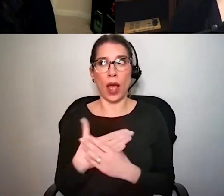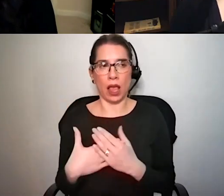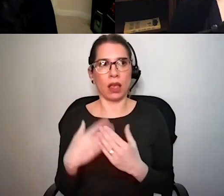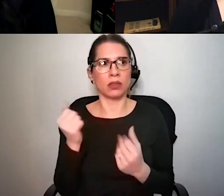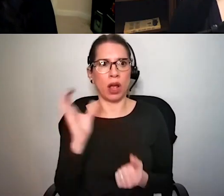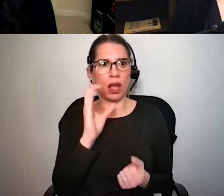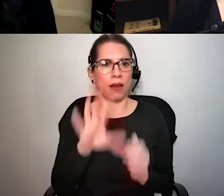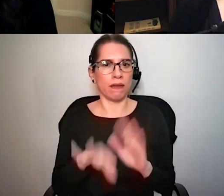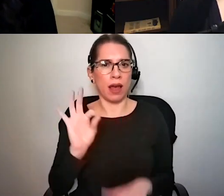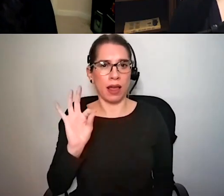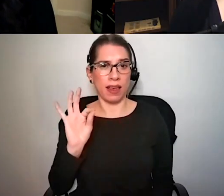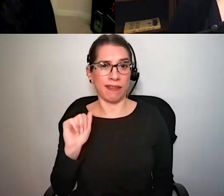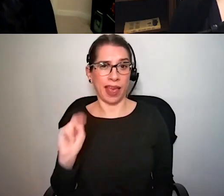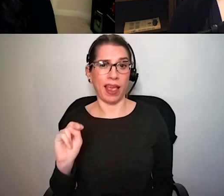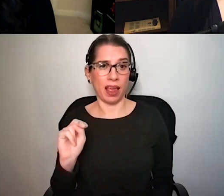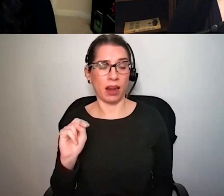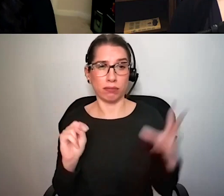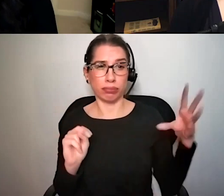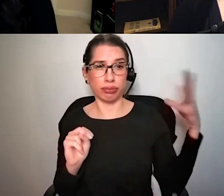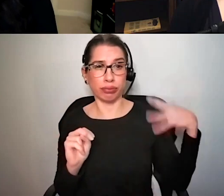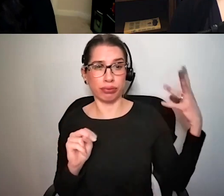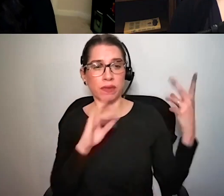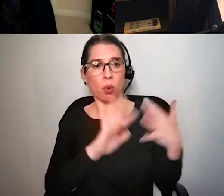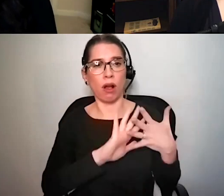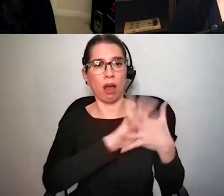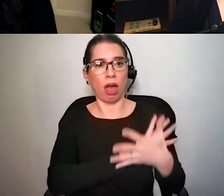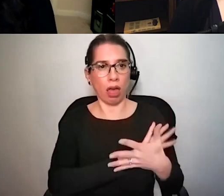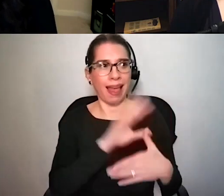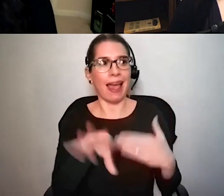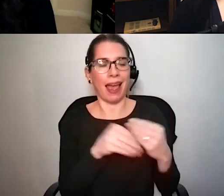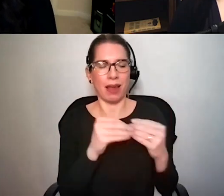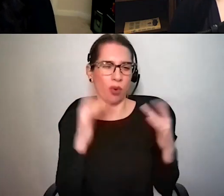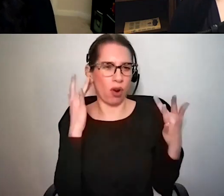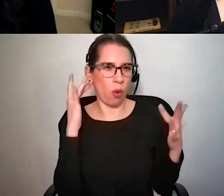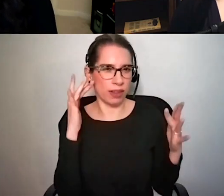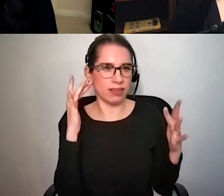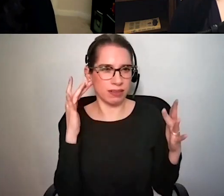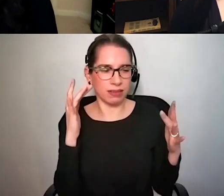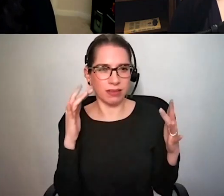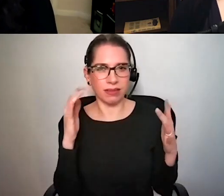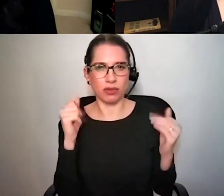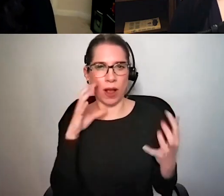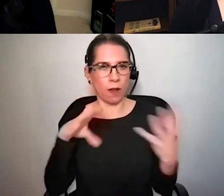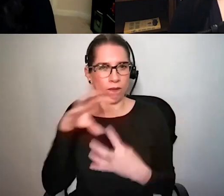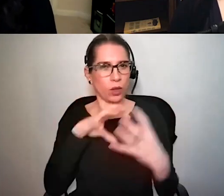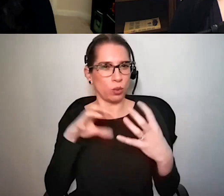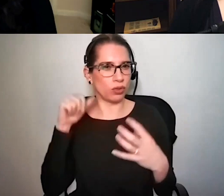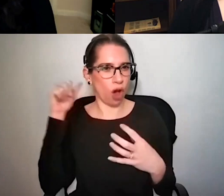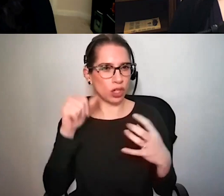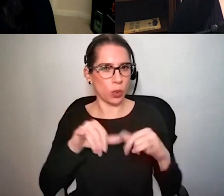try and introduce noise to to confuse your auditory system about the thing that is annoying um